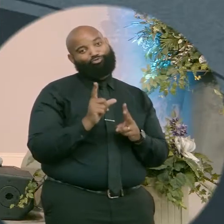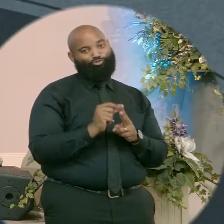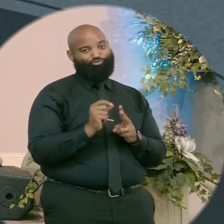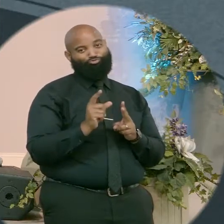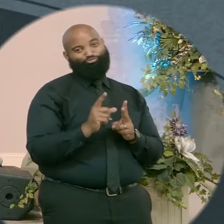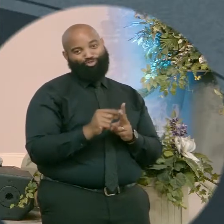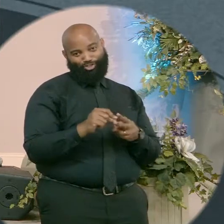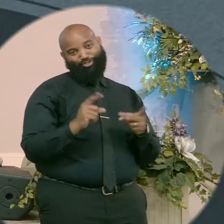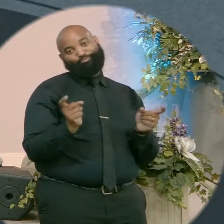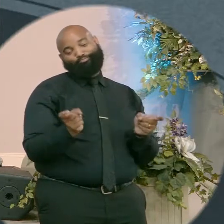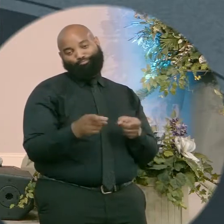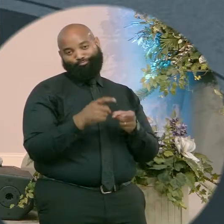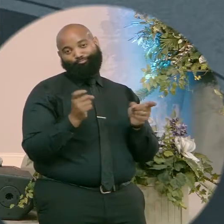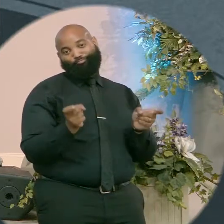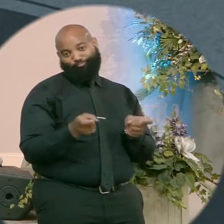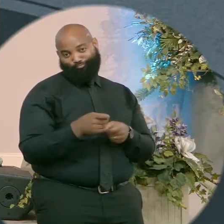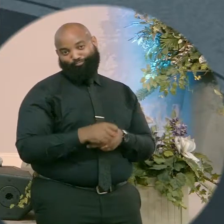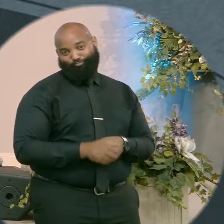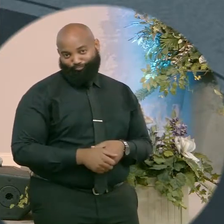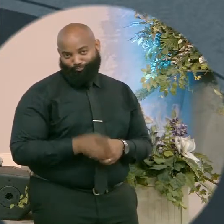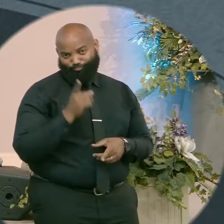the way of the world.